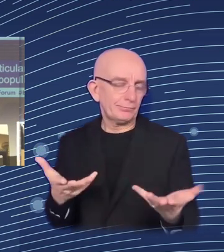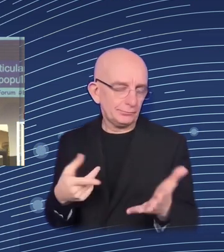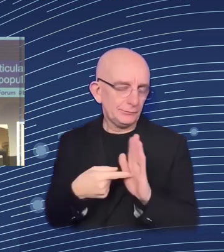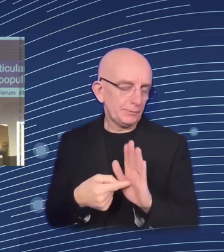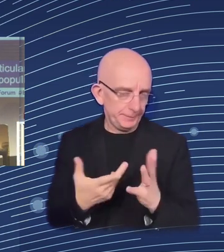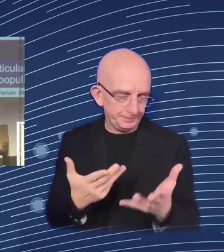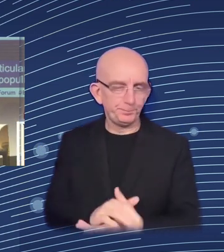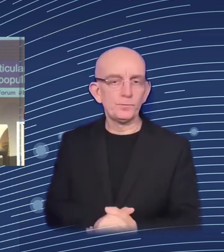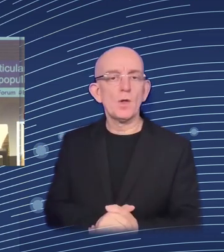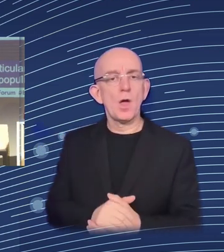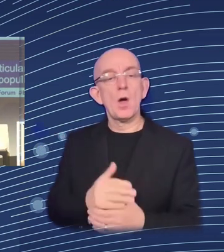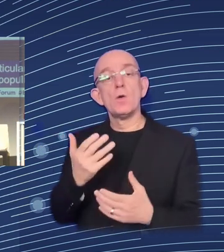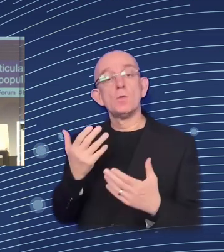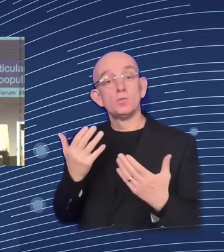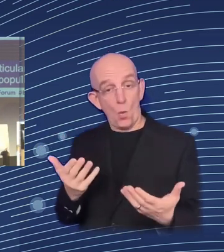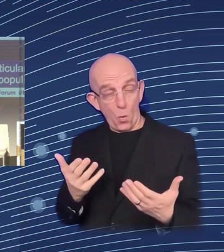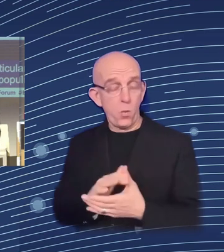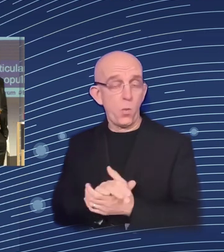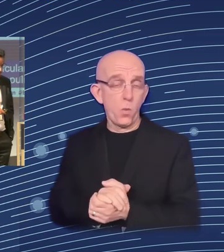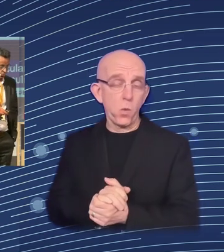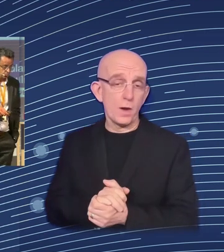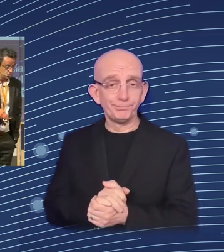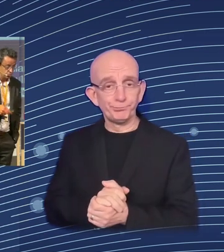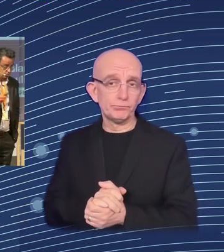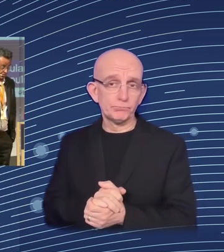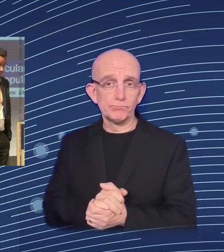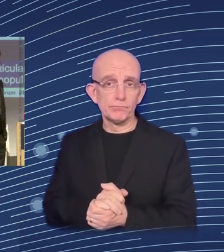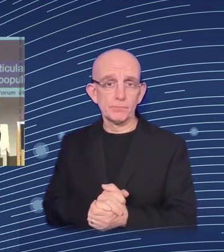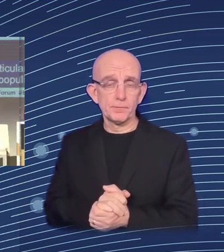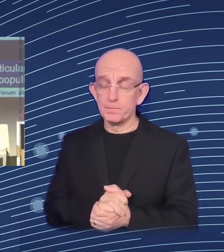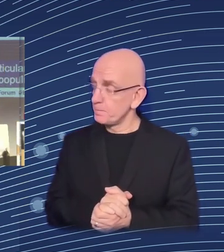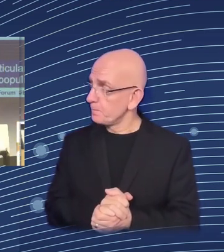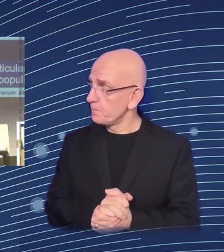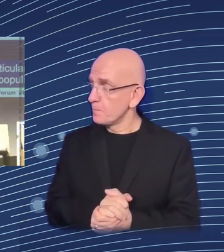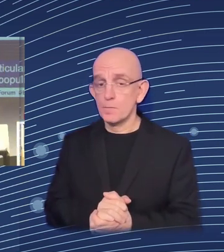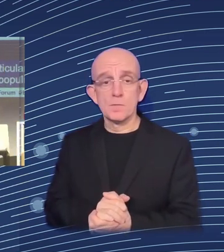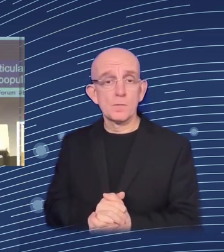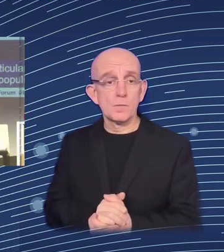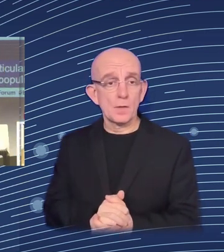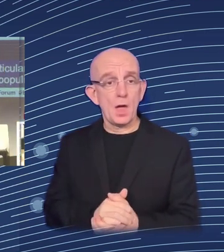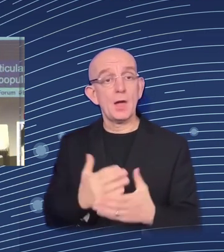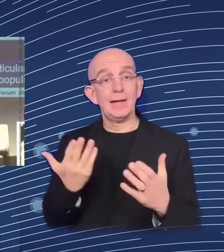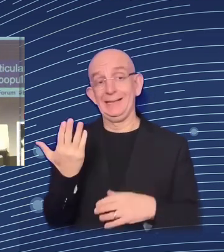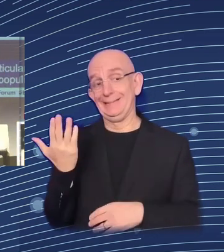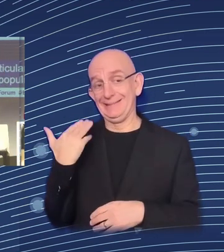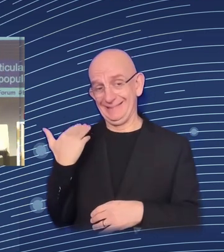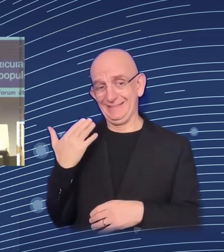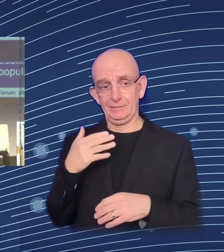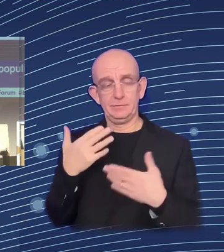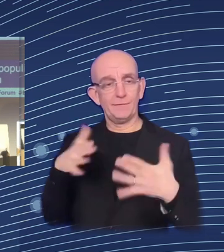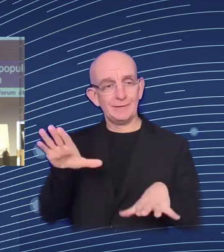So, the recent communication by the Commission, led by ETG Employment, in terms of putting